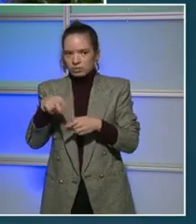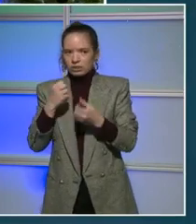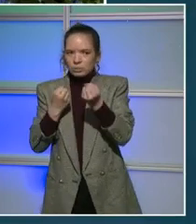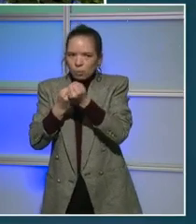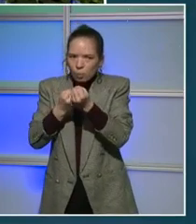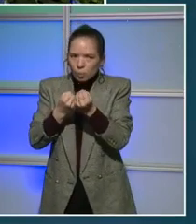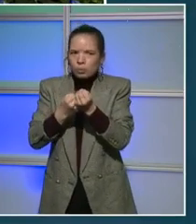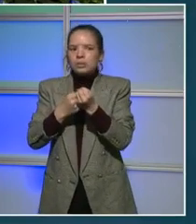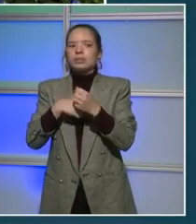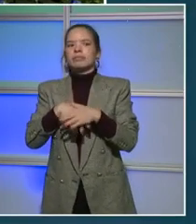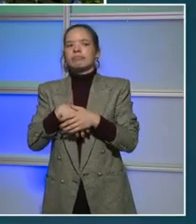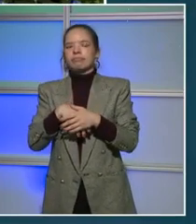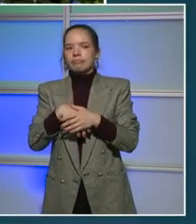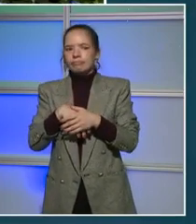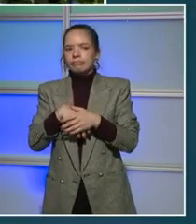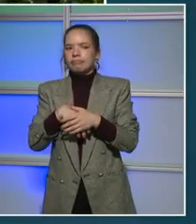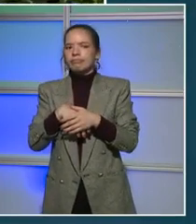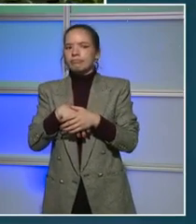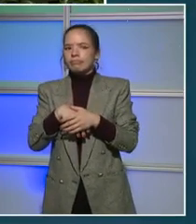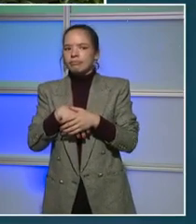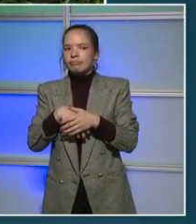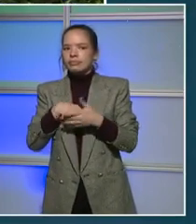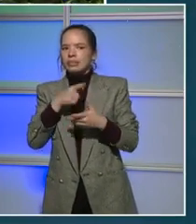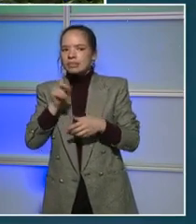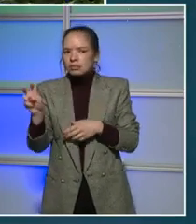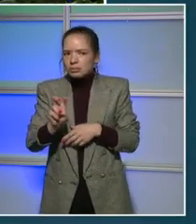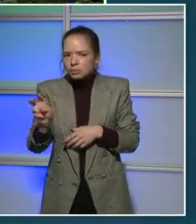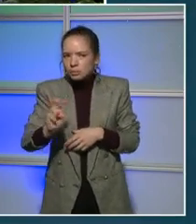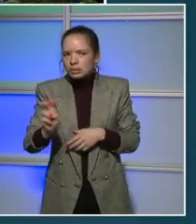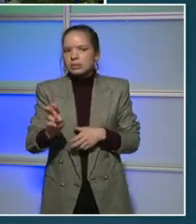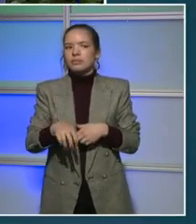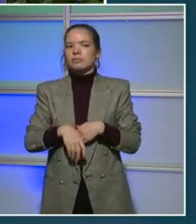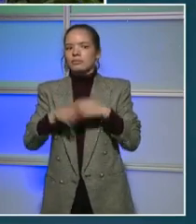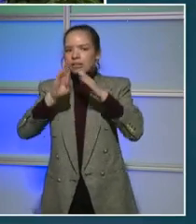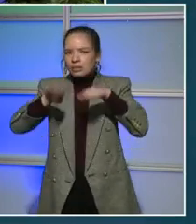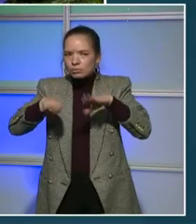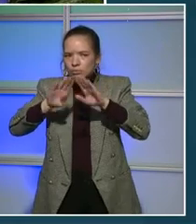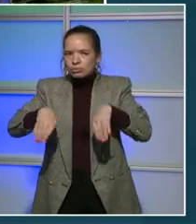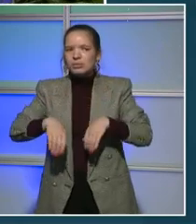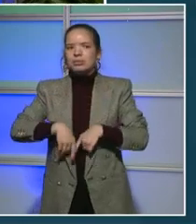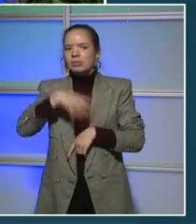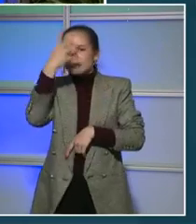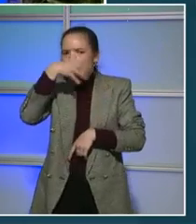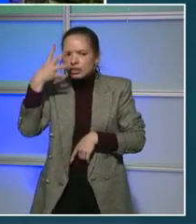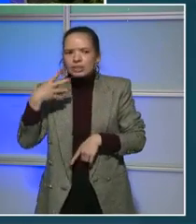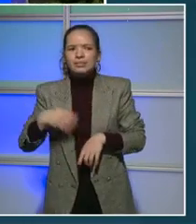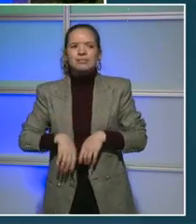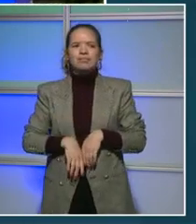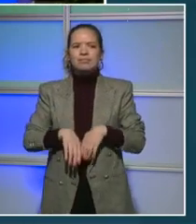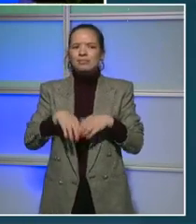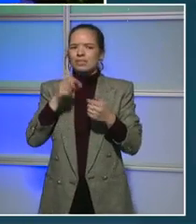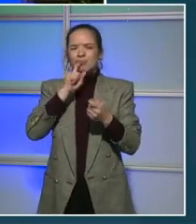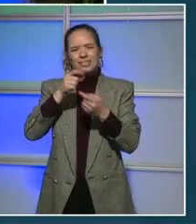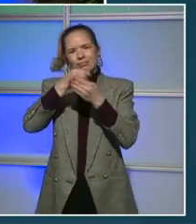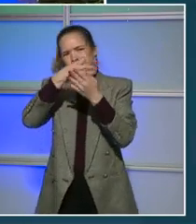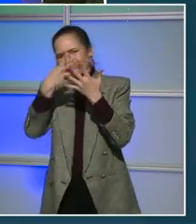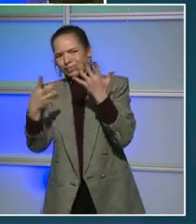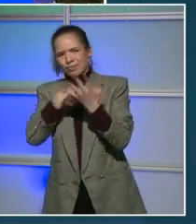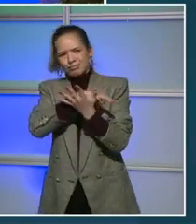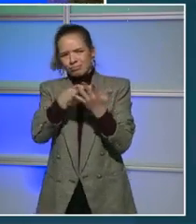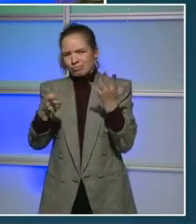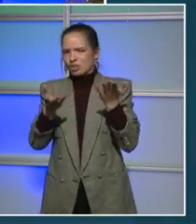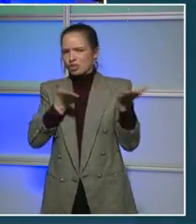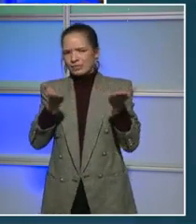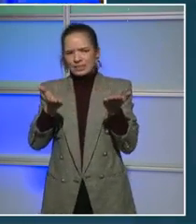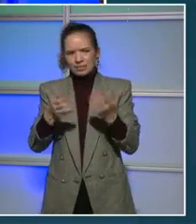any kind of, like, navigation, housing, immigration challenges. So a whole suite of services for folks to access.